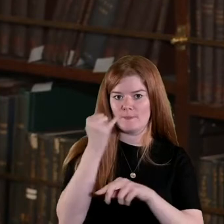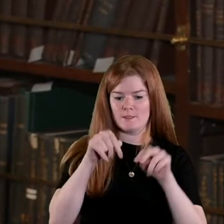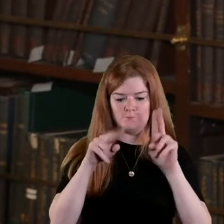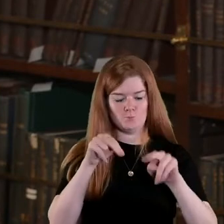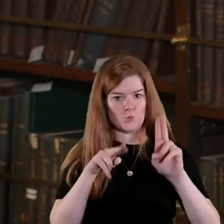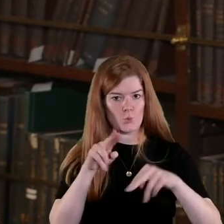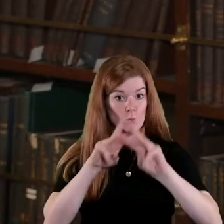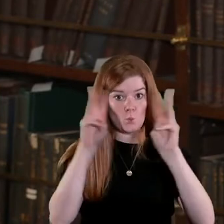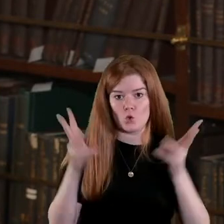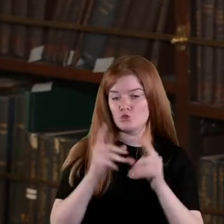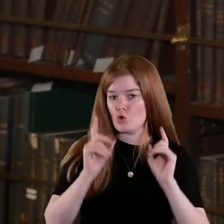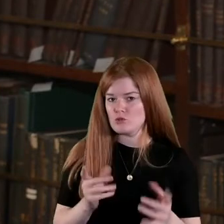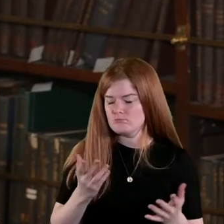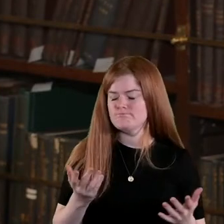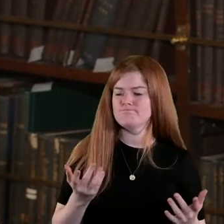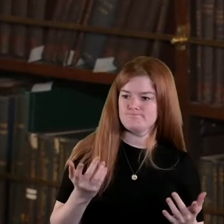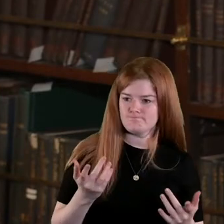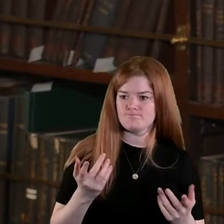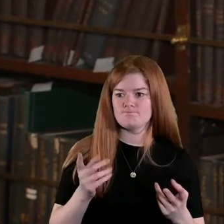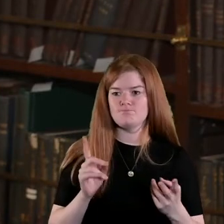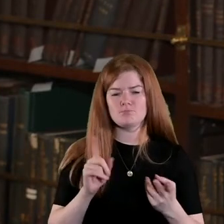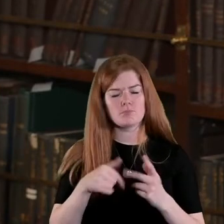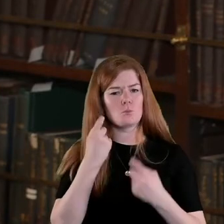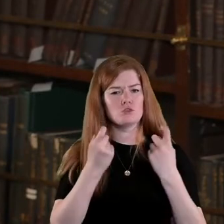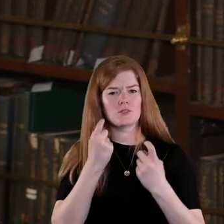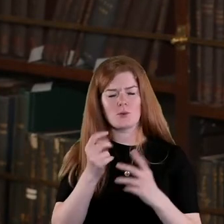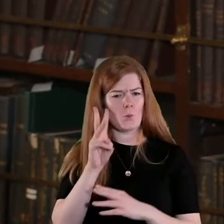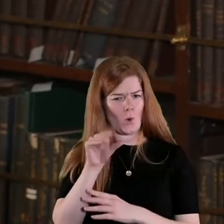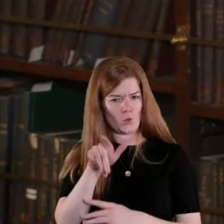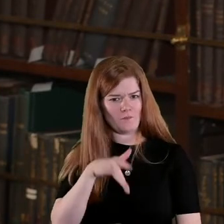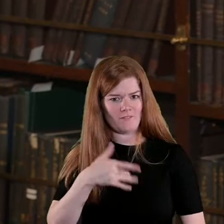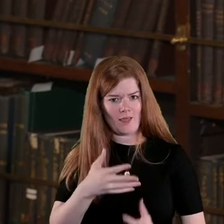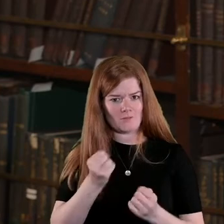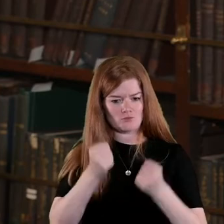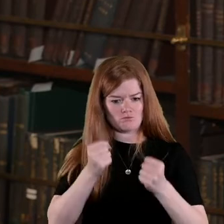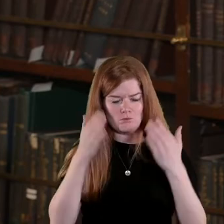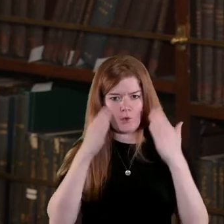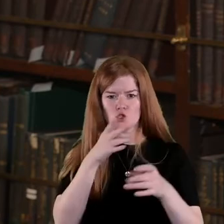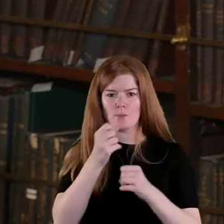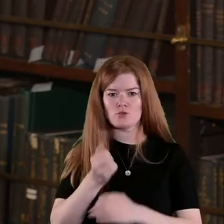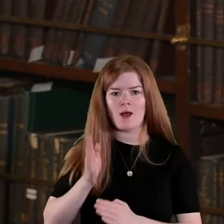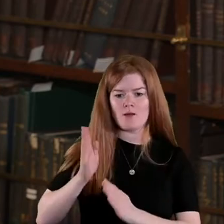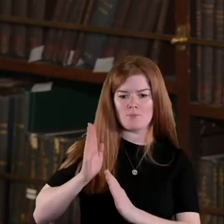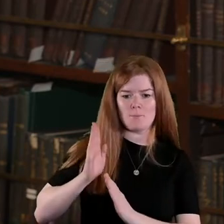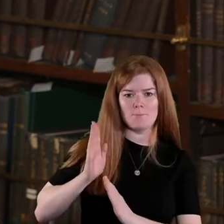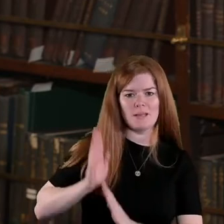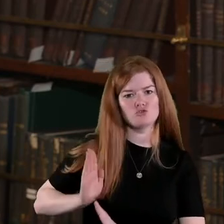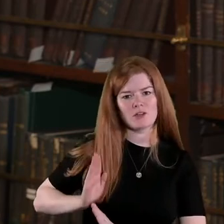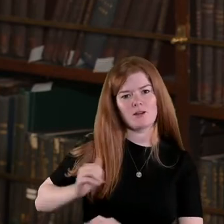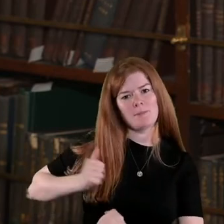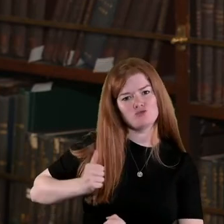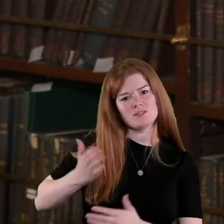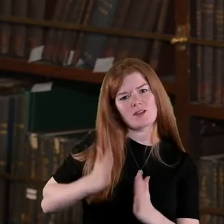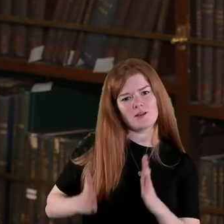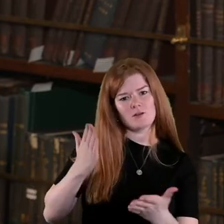emerging world order and I wonder why has there been such an emphasis on the military side then for so long